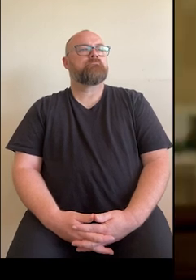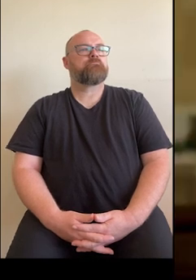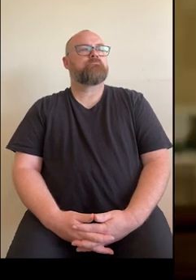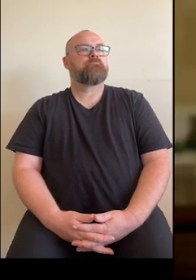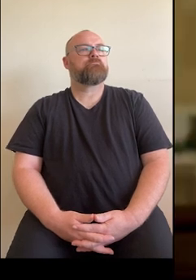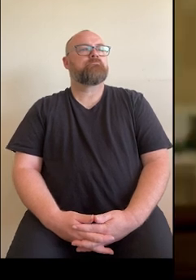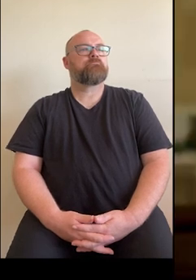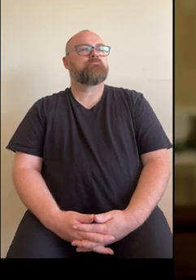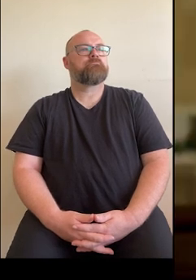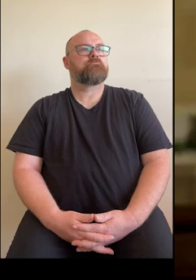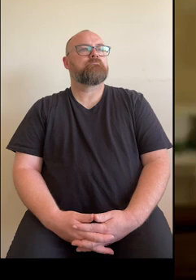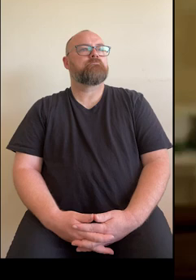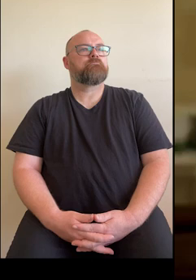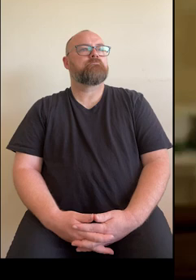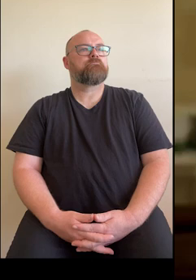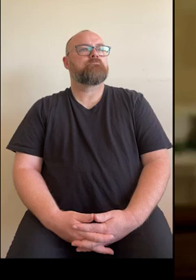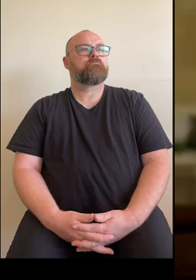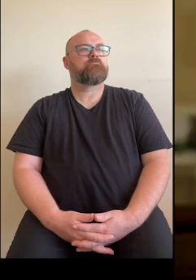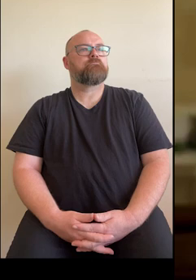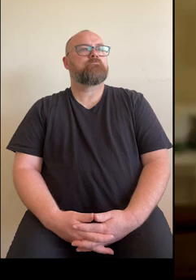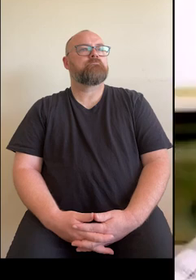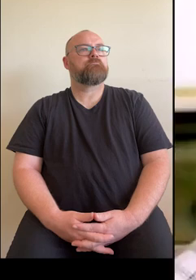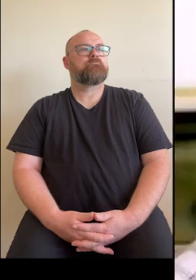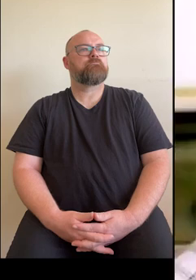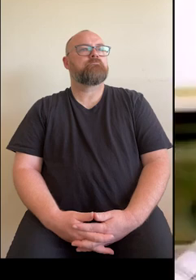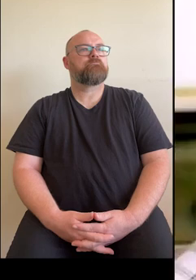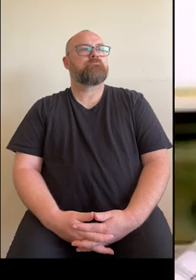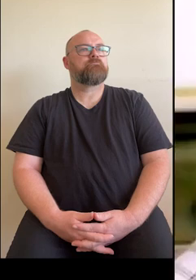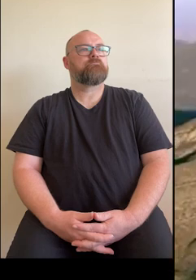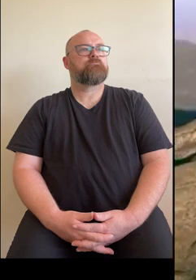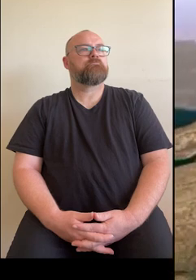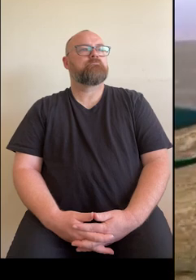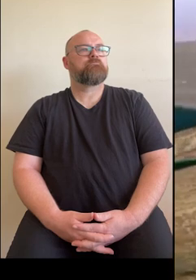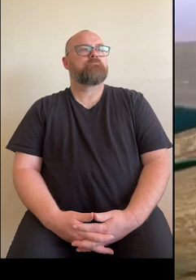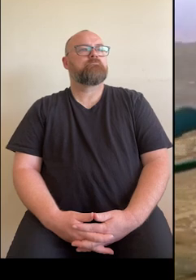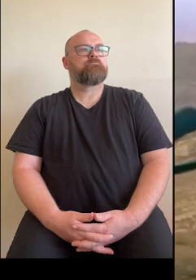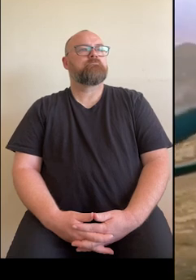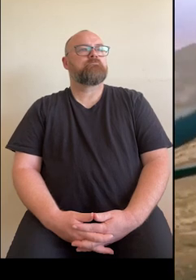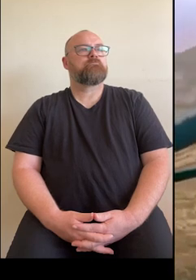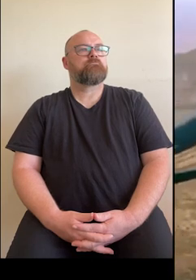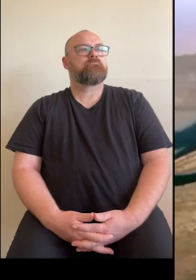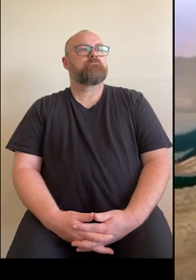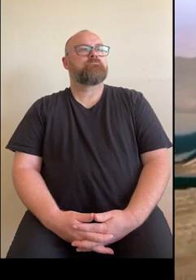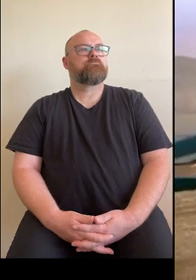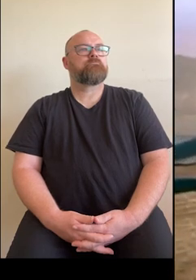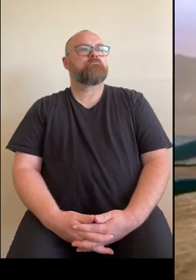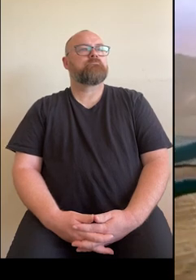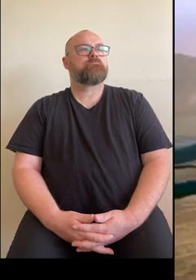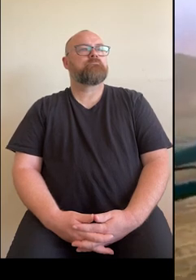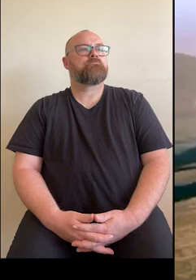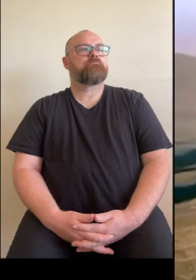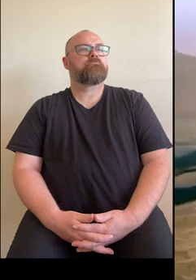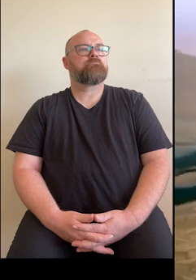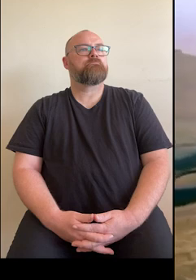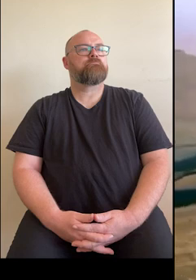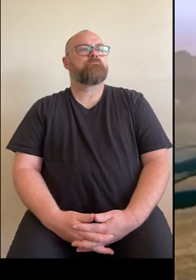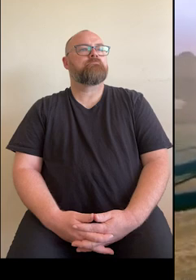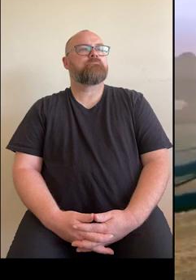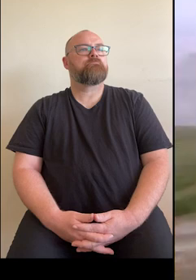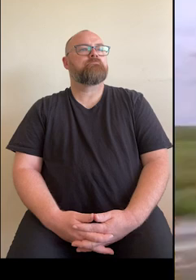sort of handover period like giving history of what they've been going through. My Health Record just followed her on the path.